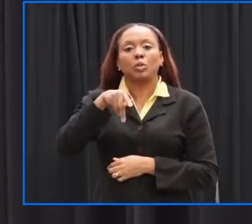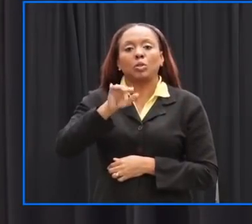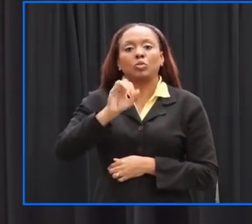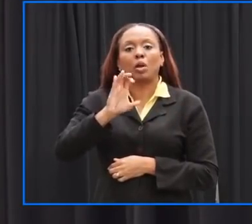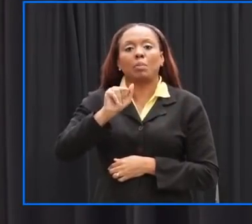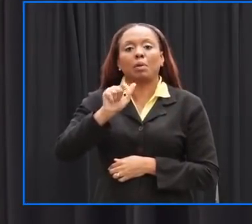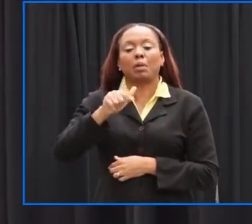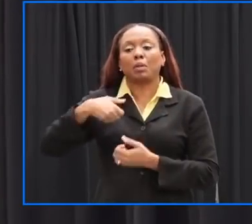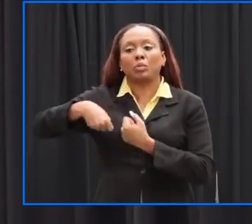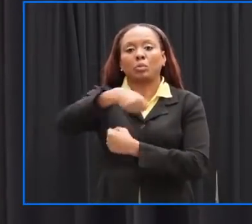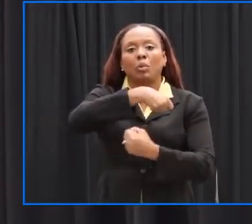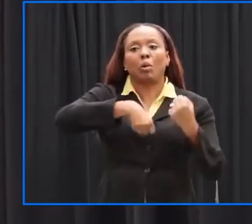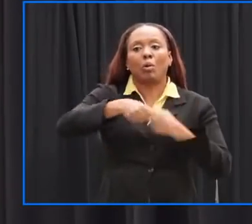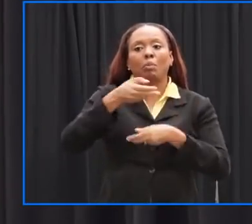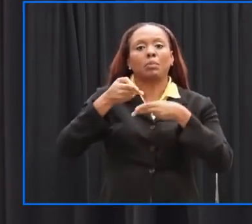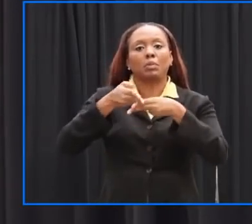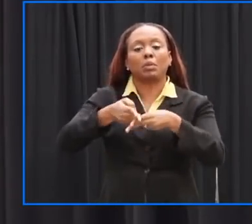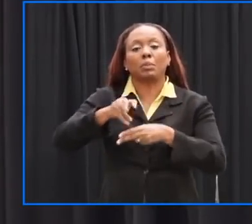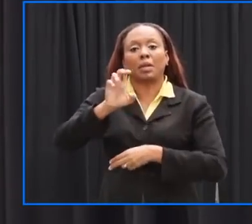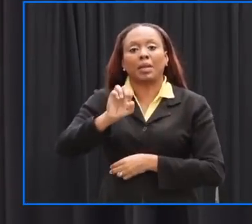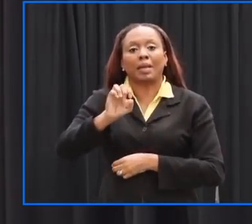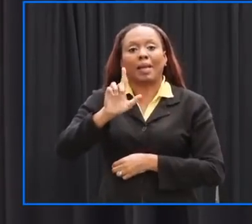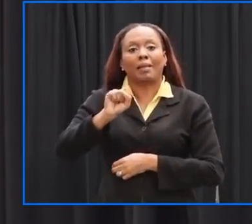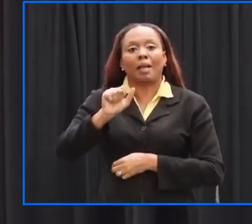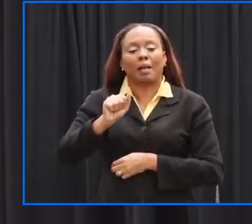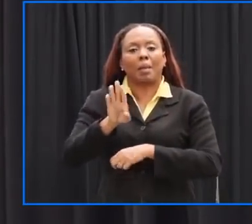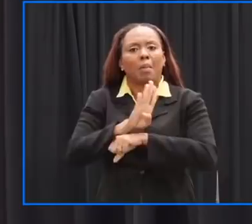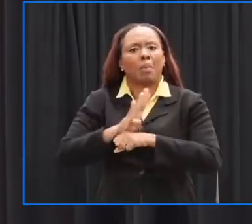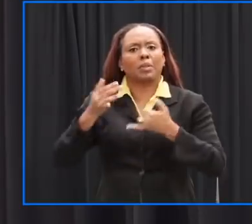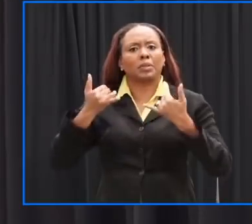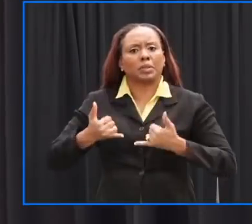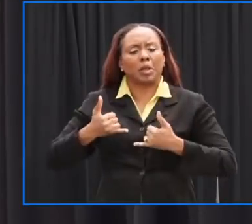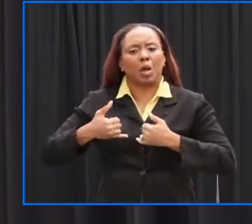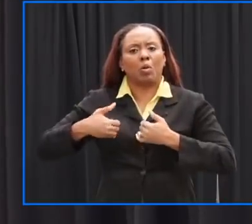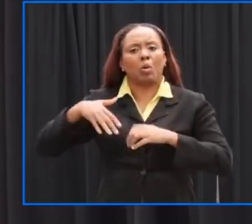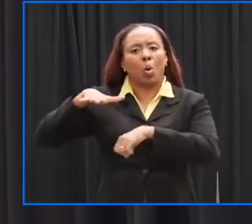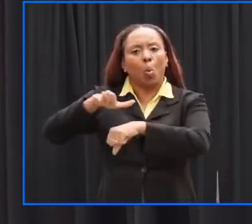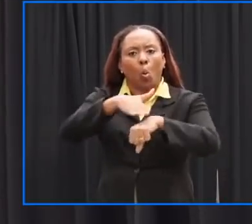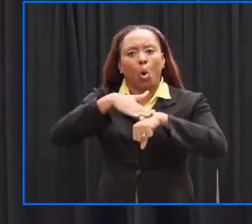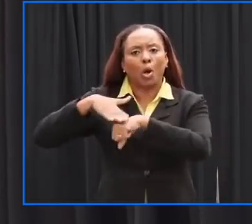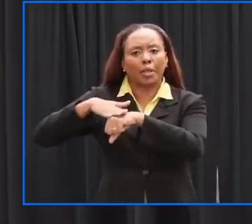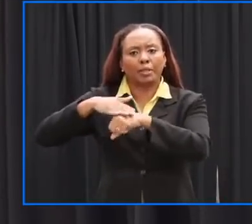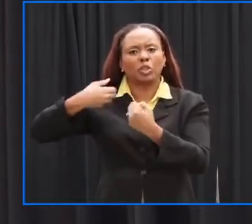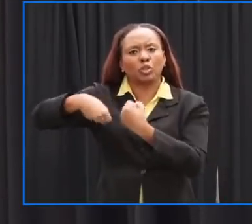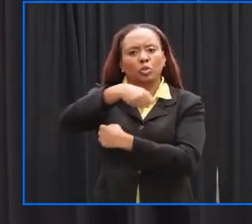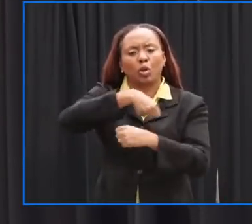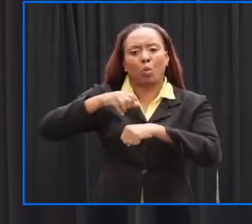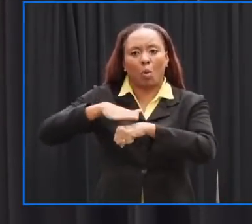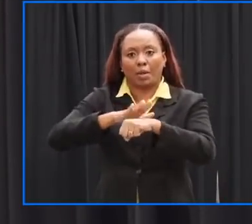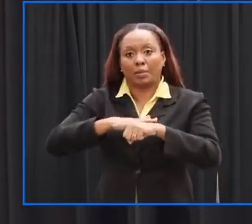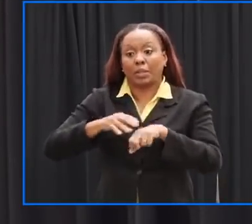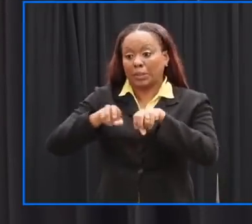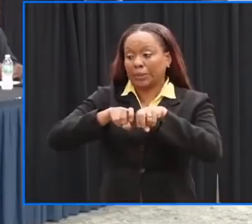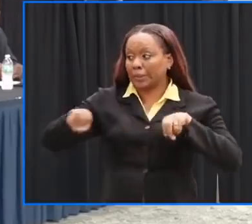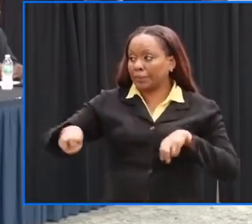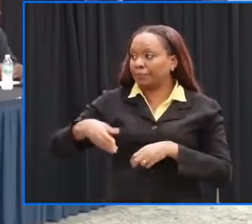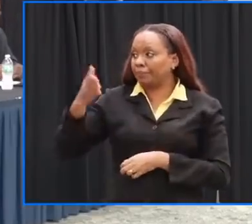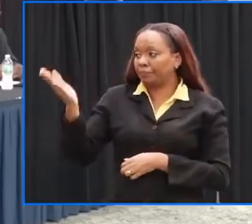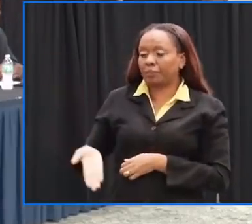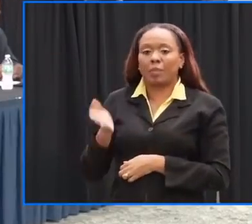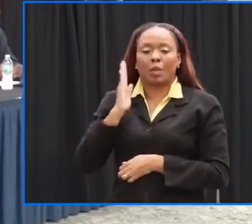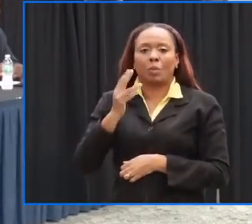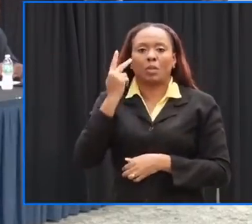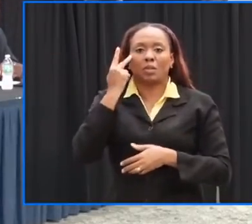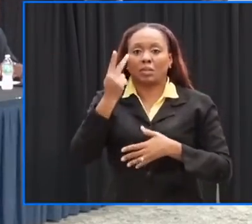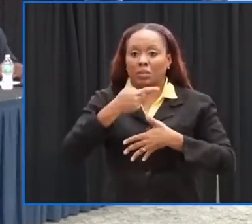as the island remains under a Tropical Storm warning. Now at the head table we have Prime Minister the Honourable Mia Amour Motley, the